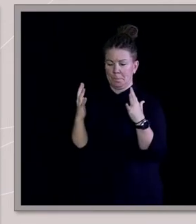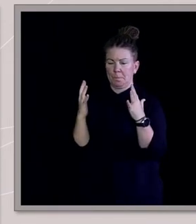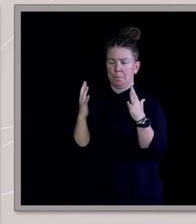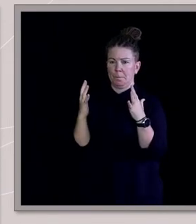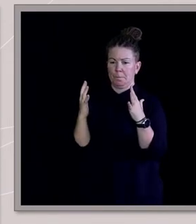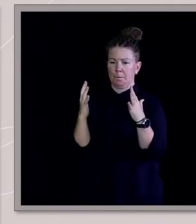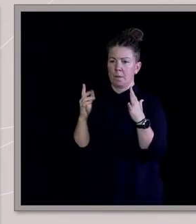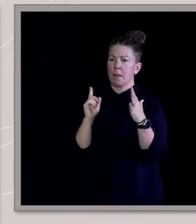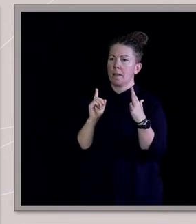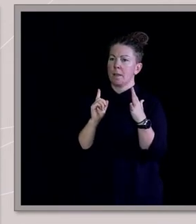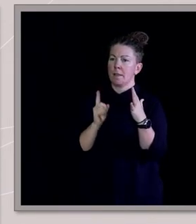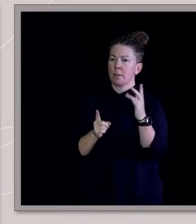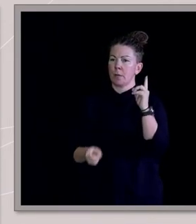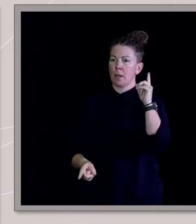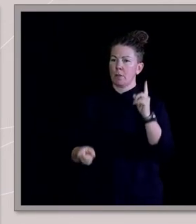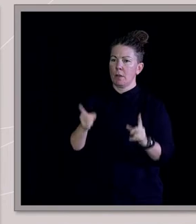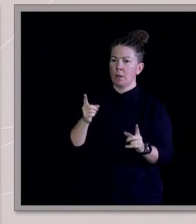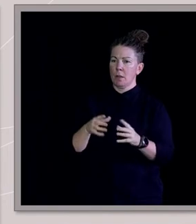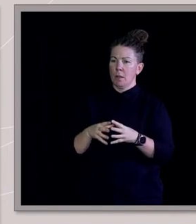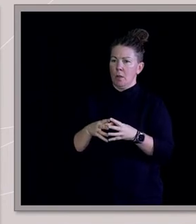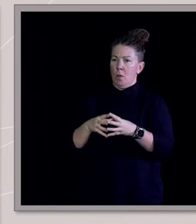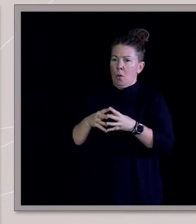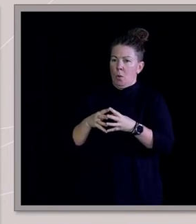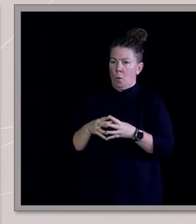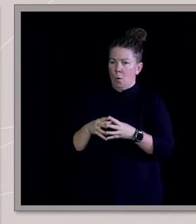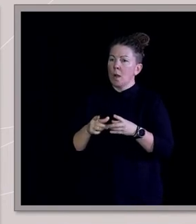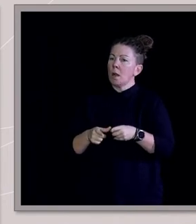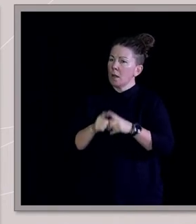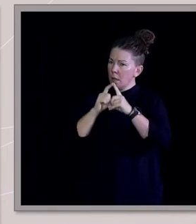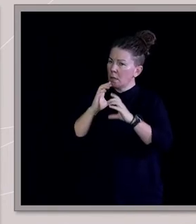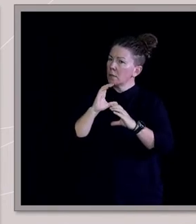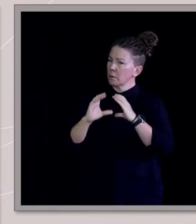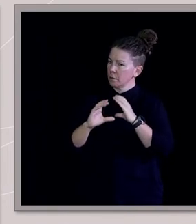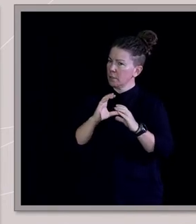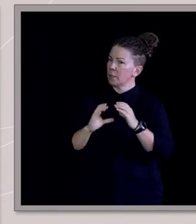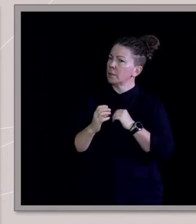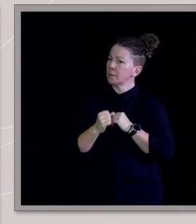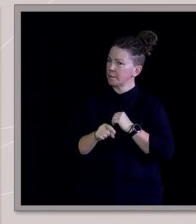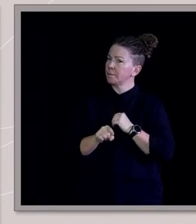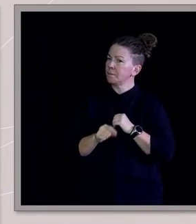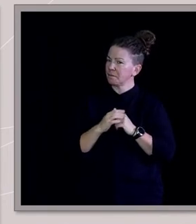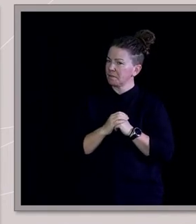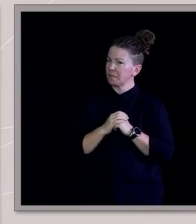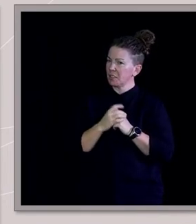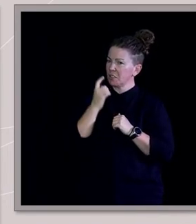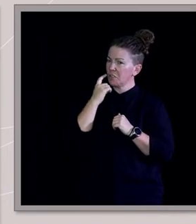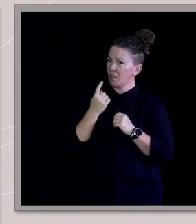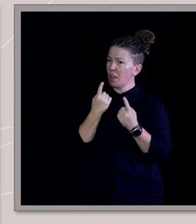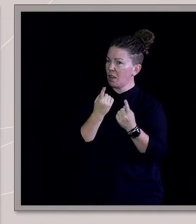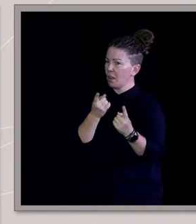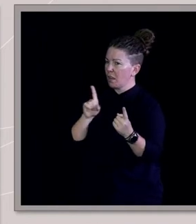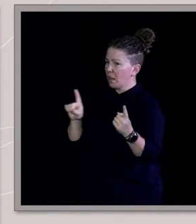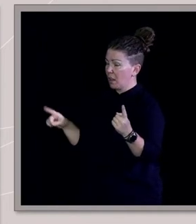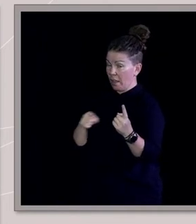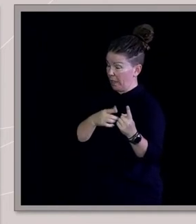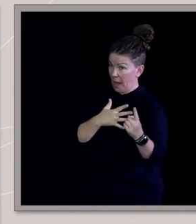when I realised this is going to be a lot harder than I expected, like to turn away from these people who love